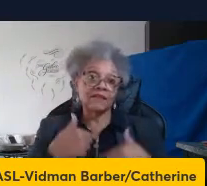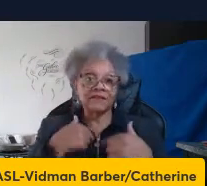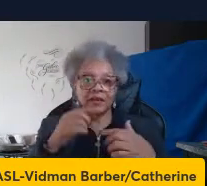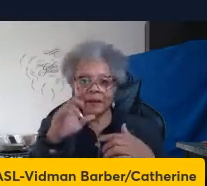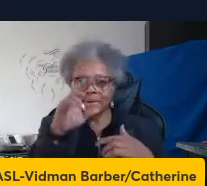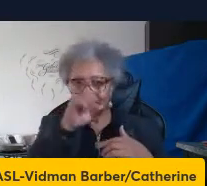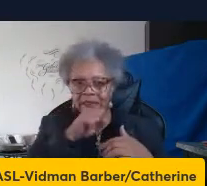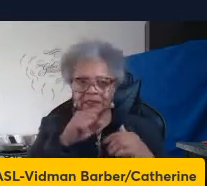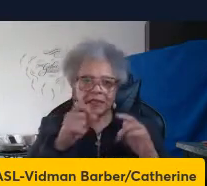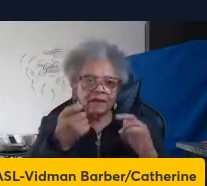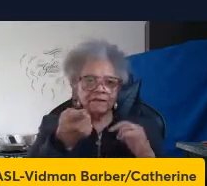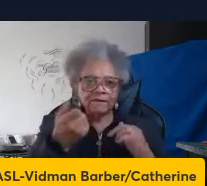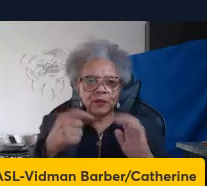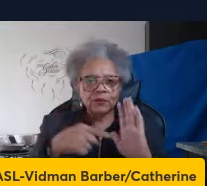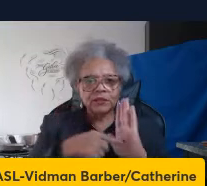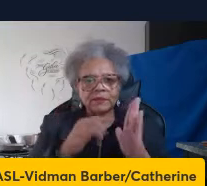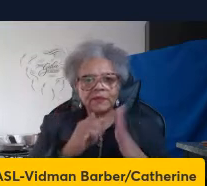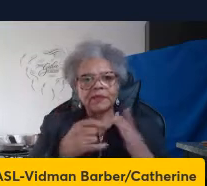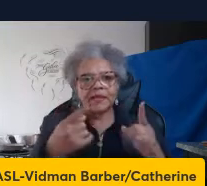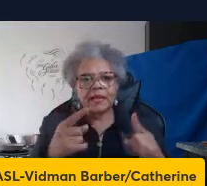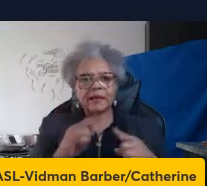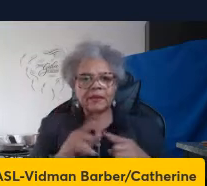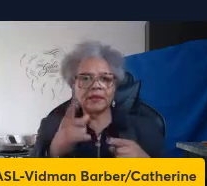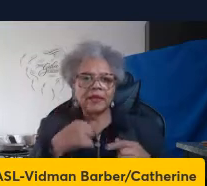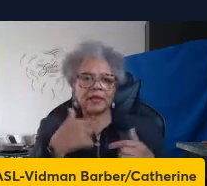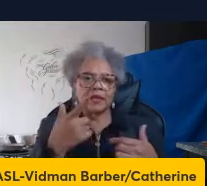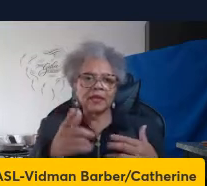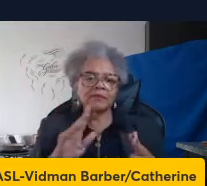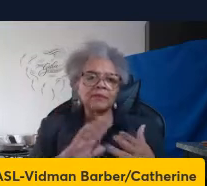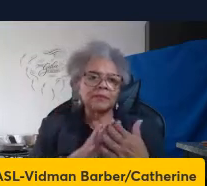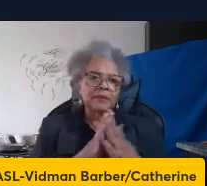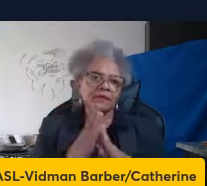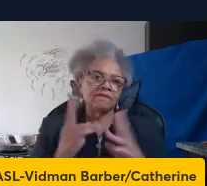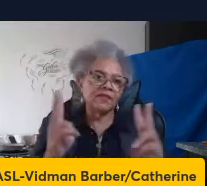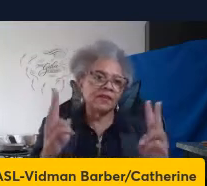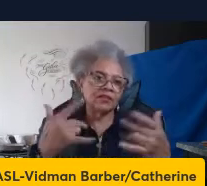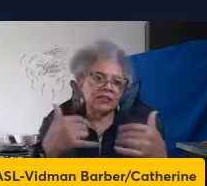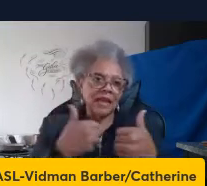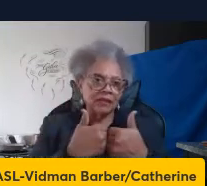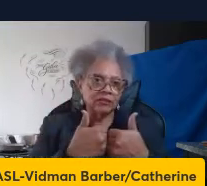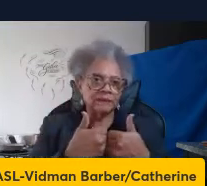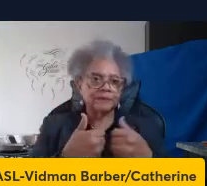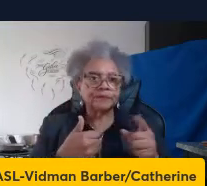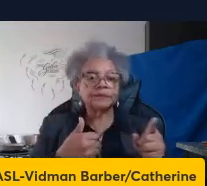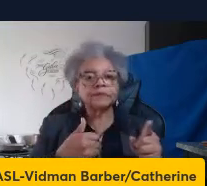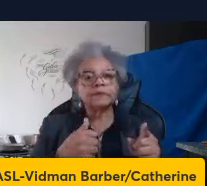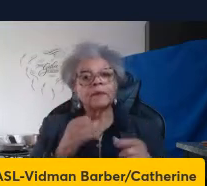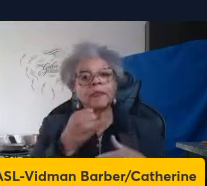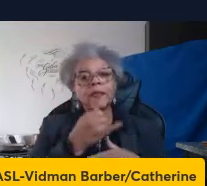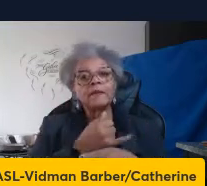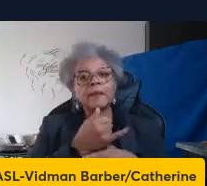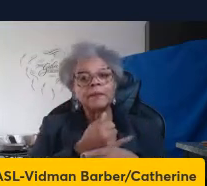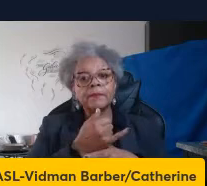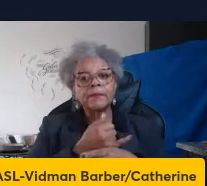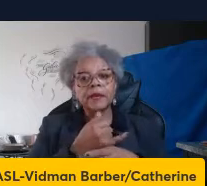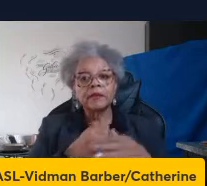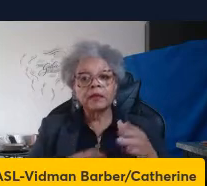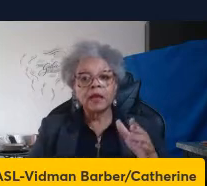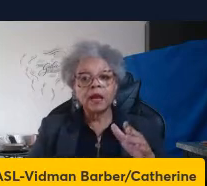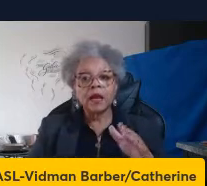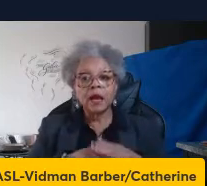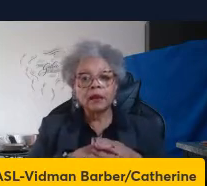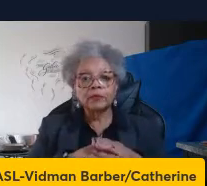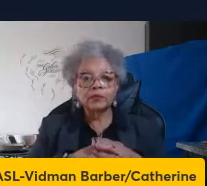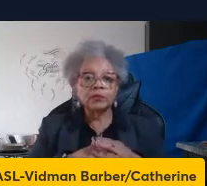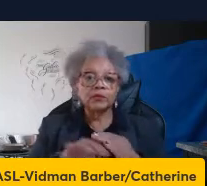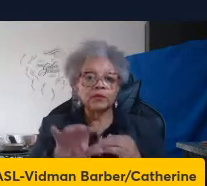few of the symptoms that occur here that make it really challenging. These impairments, in fact, up to 50% of